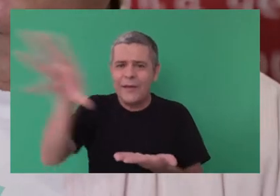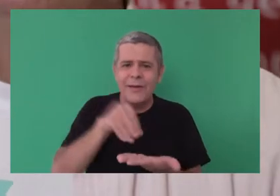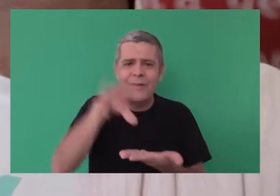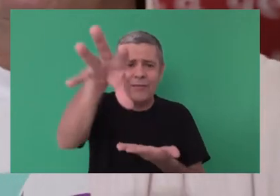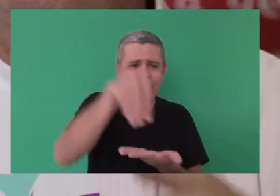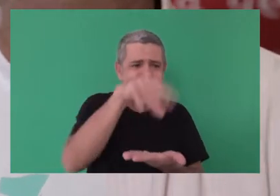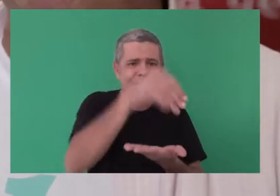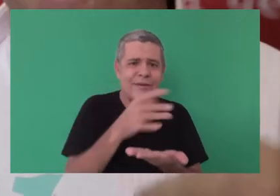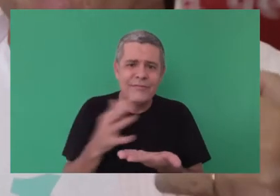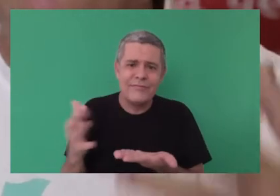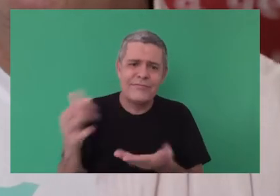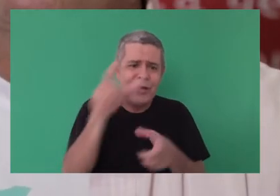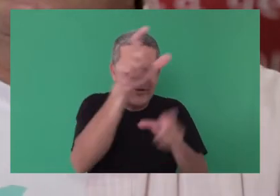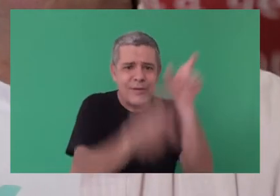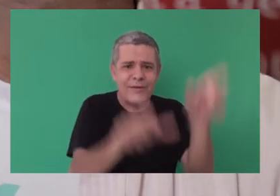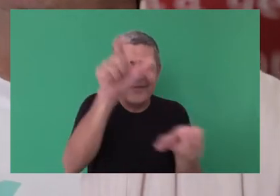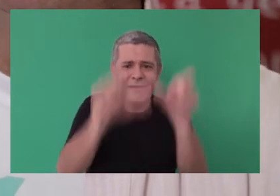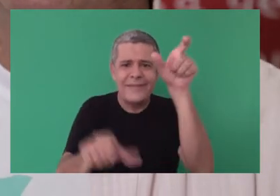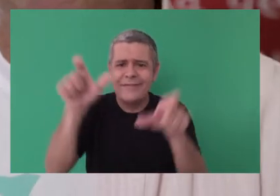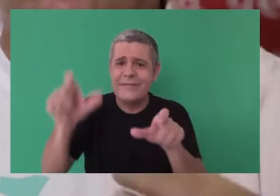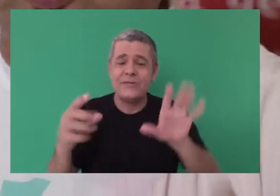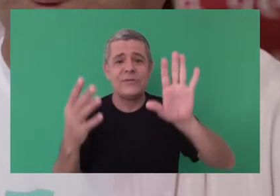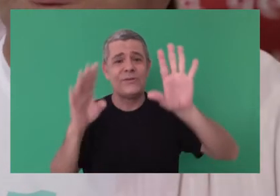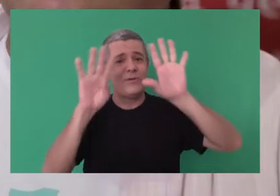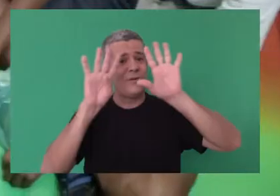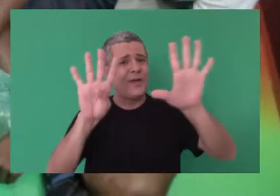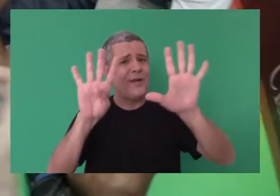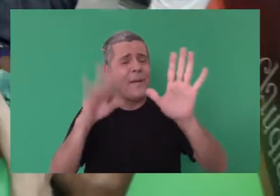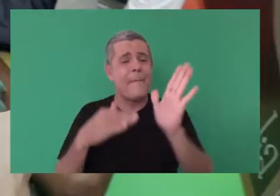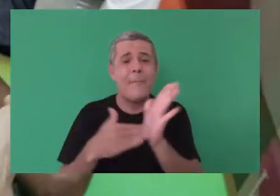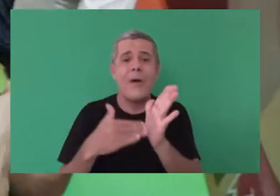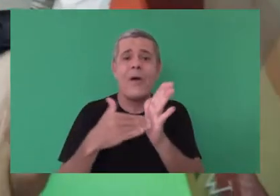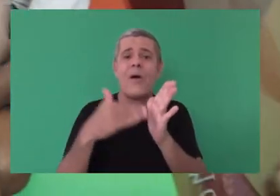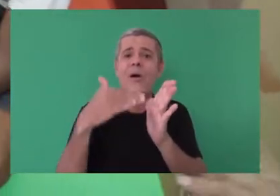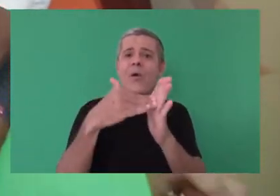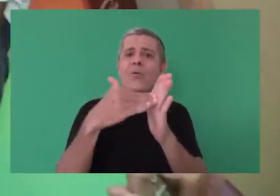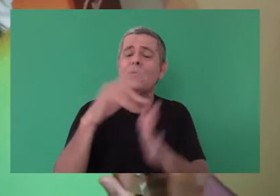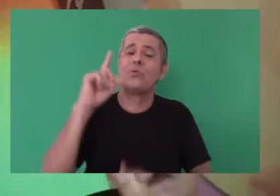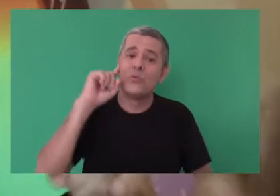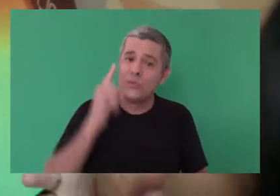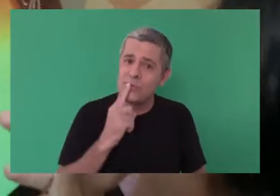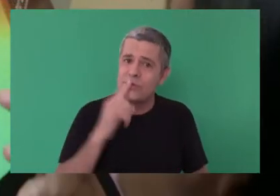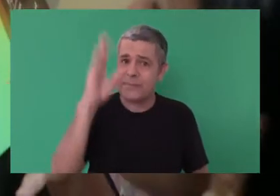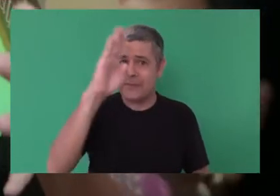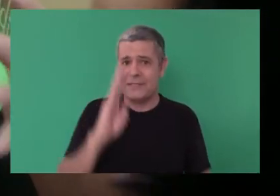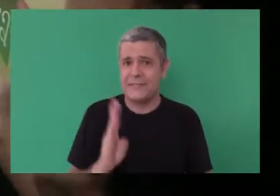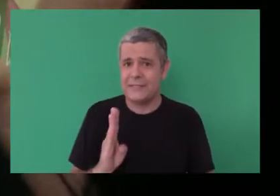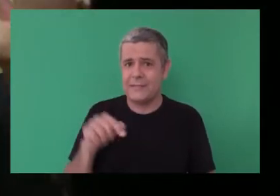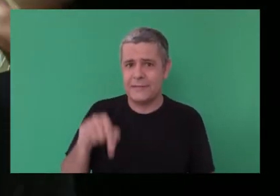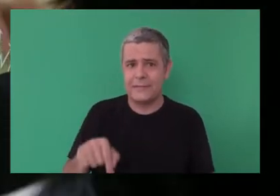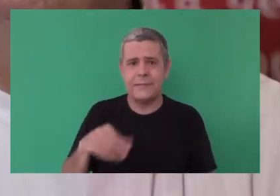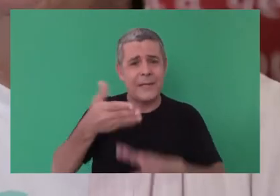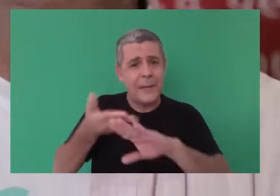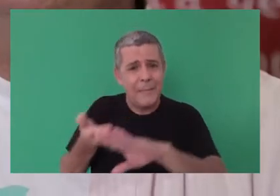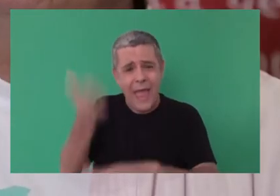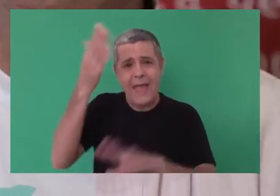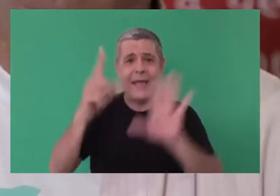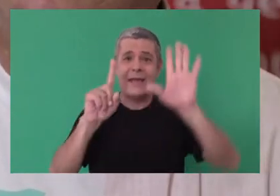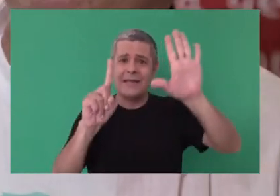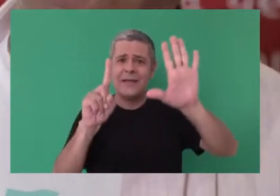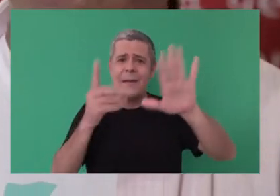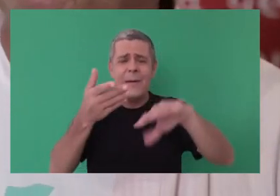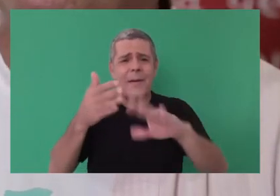information and culture. More than 9 million people in Brazil are deaf. More than 6.5 million people are blind.